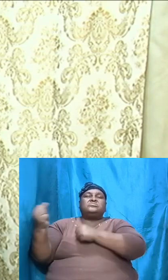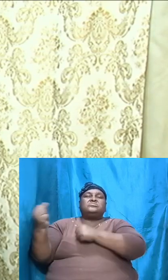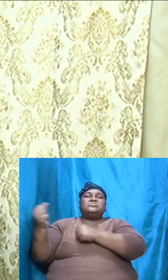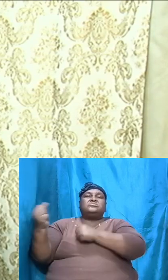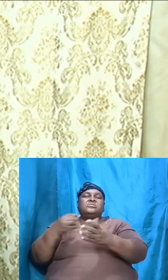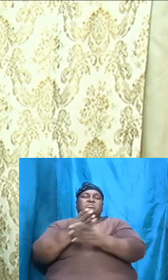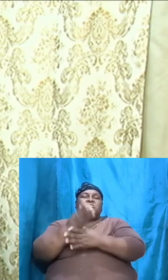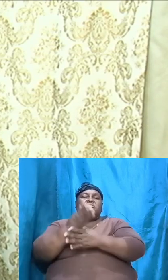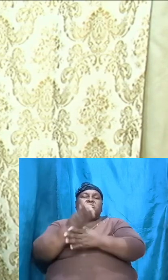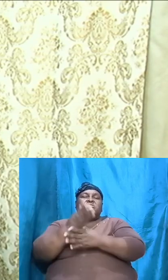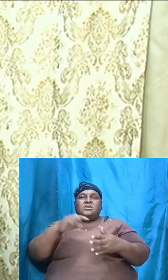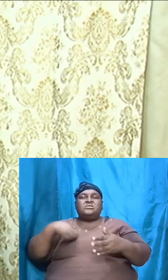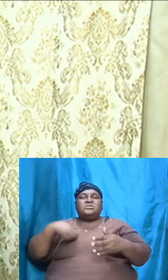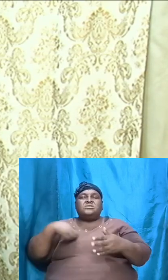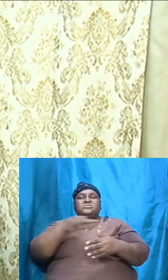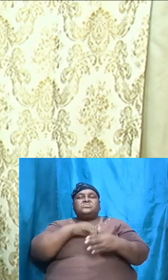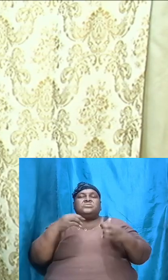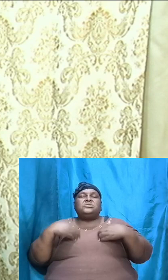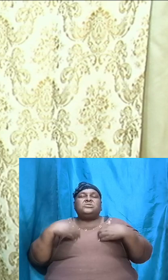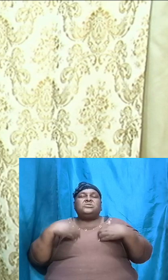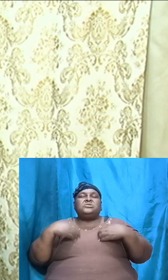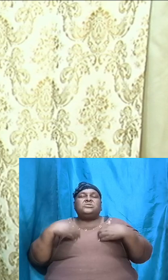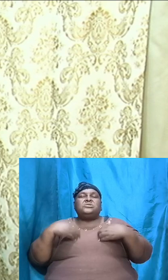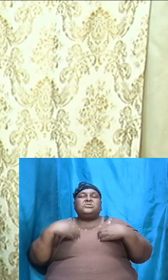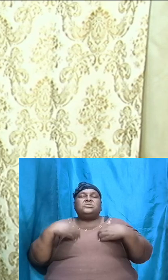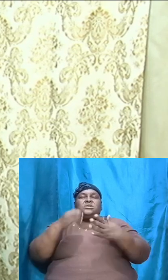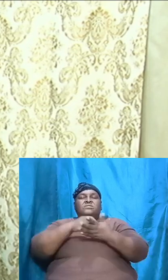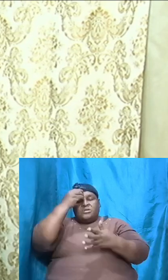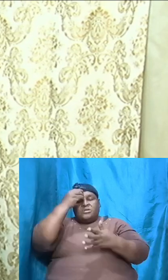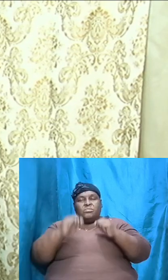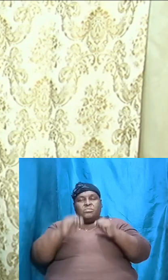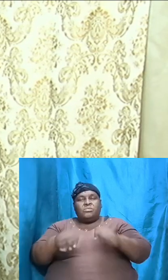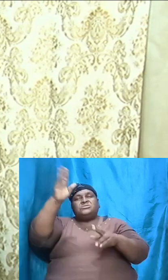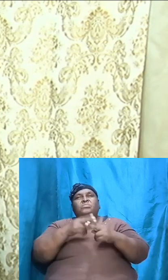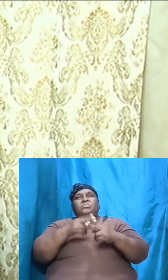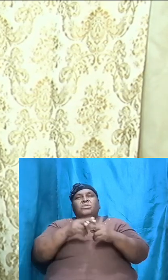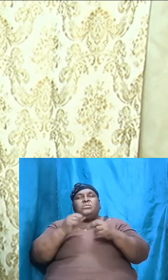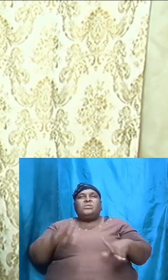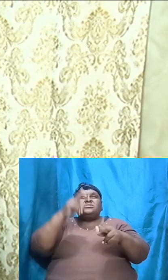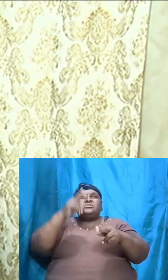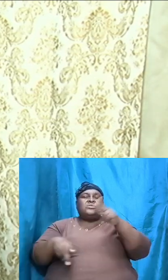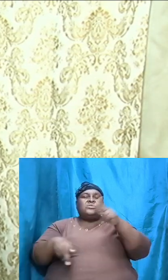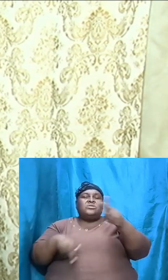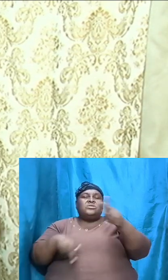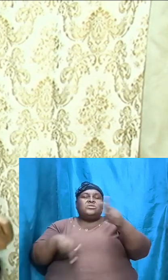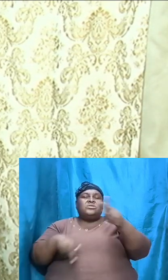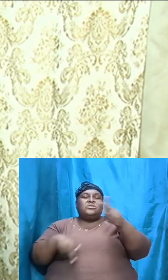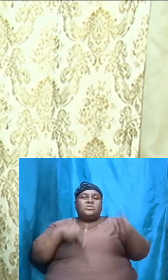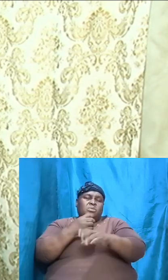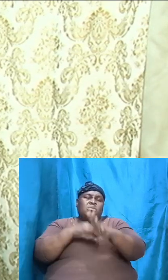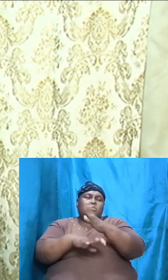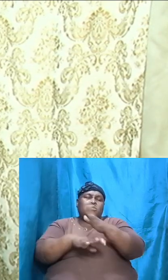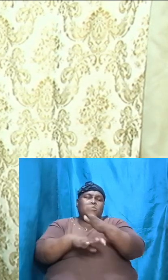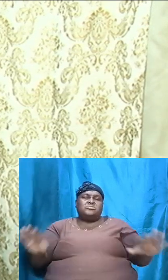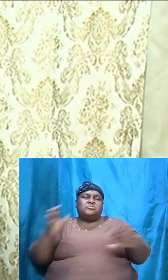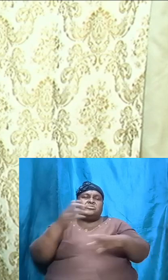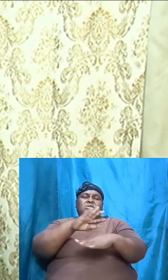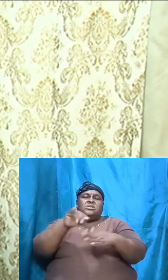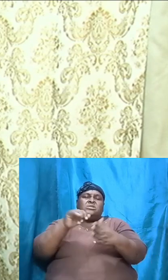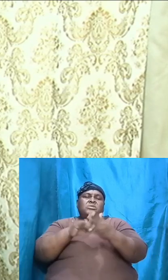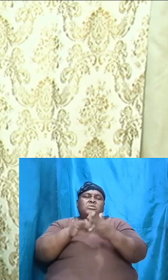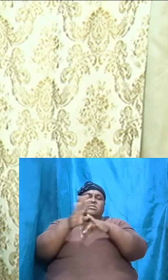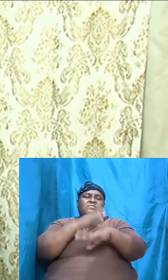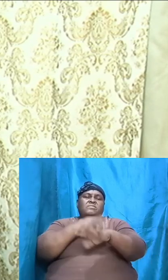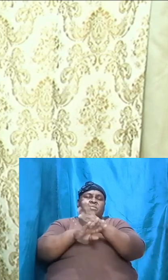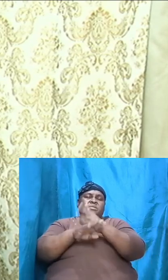learned from Bible study we bless your name mighty God bless your people remember them hold your children in the hallows of your hands and